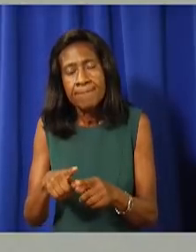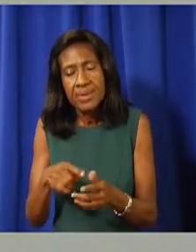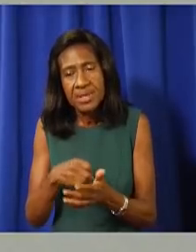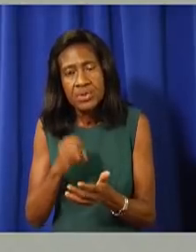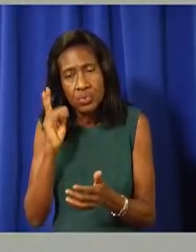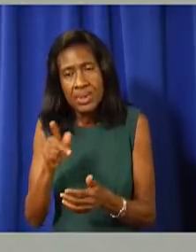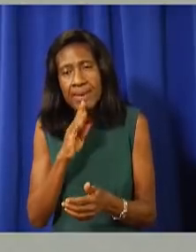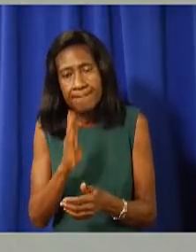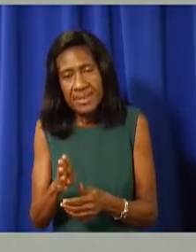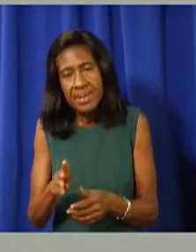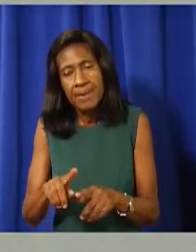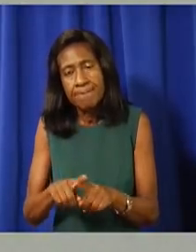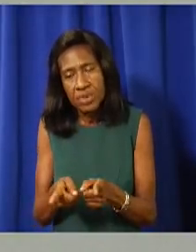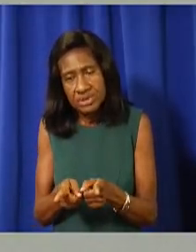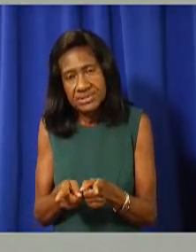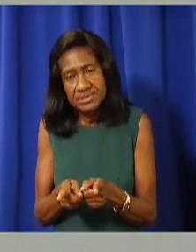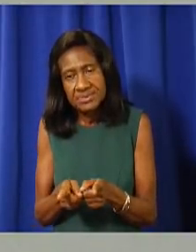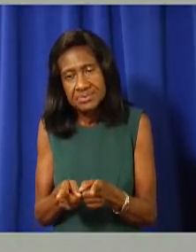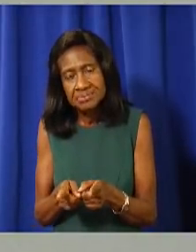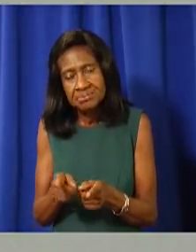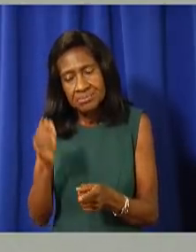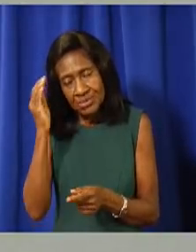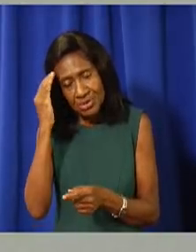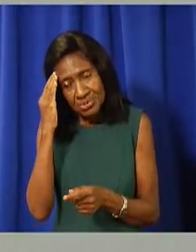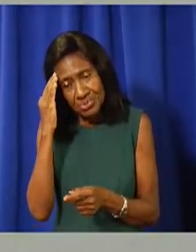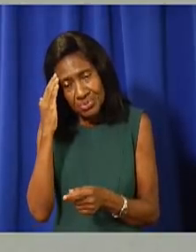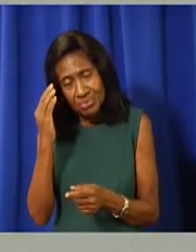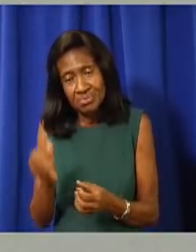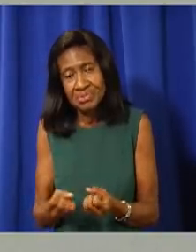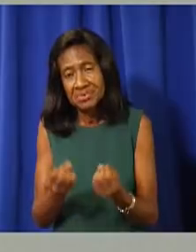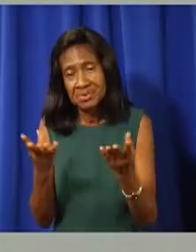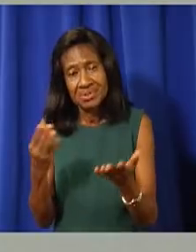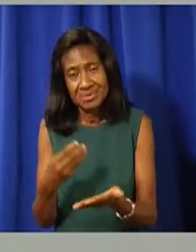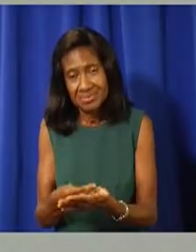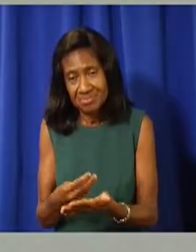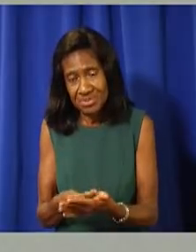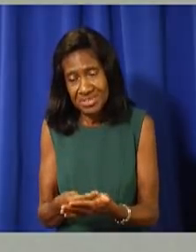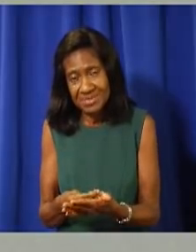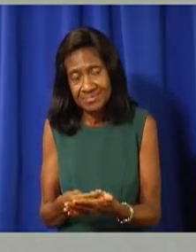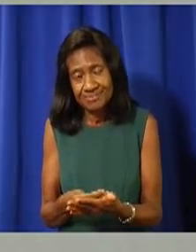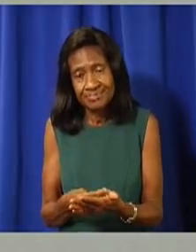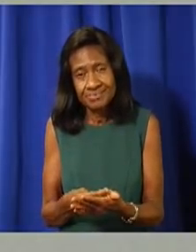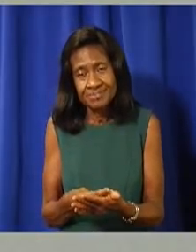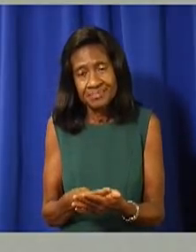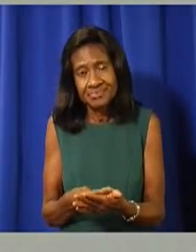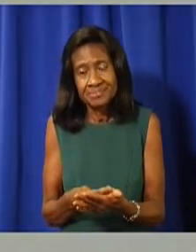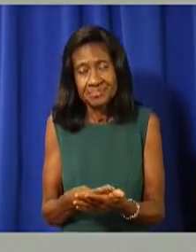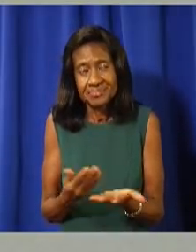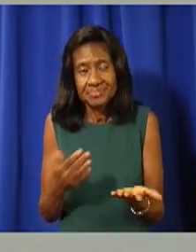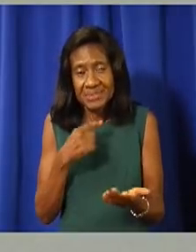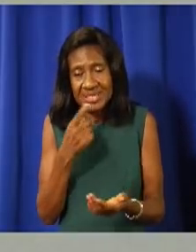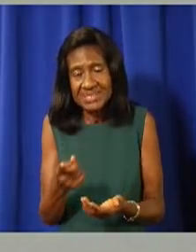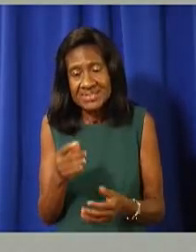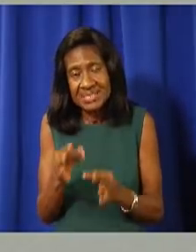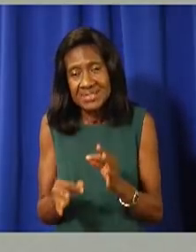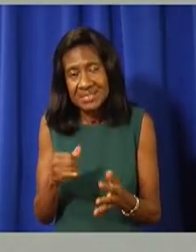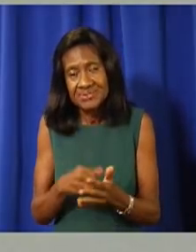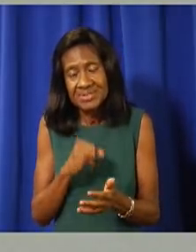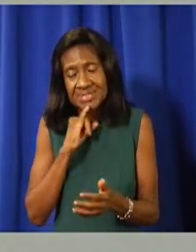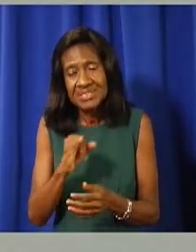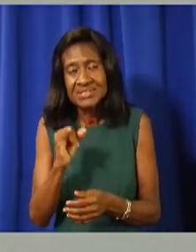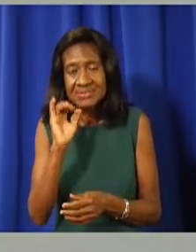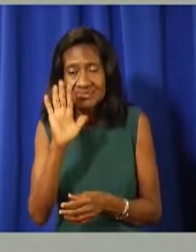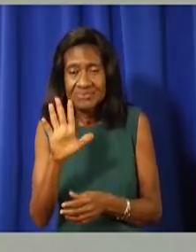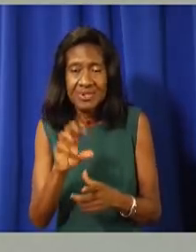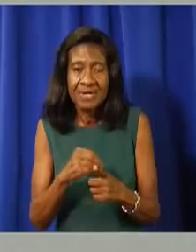going to be, um, a lot of money. You know, if it's, if it's five or six months, if it's four months,